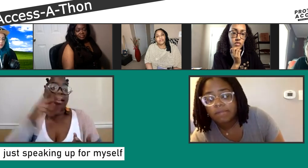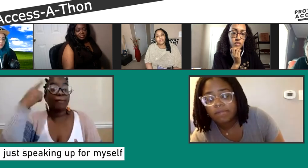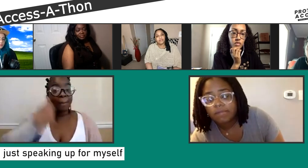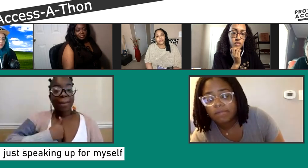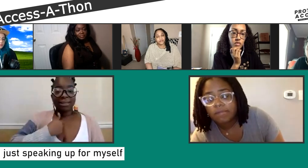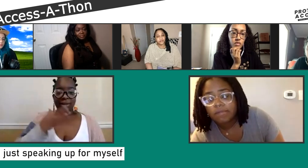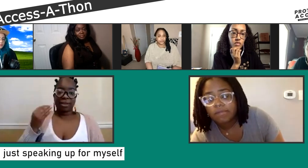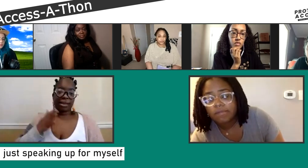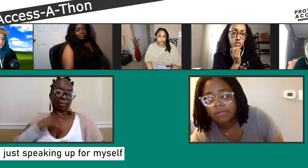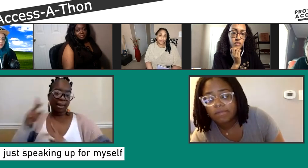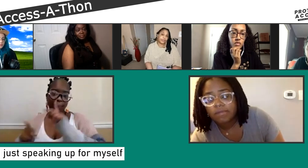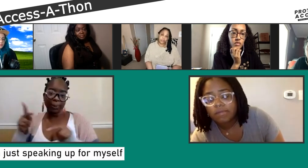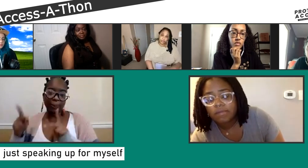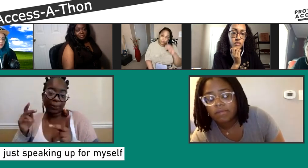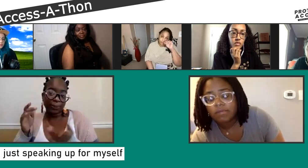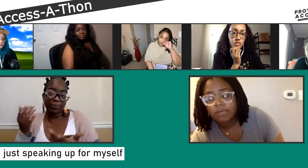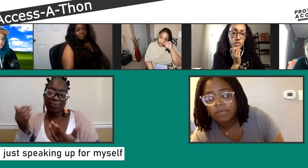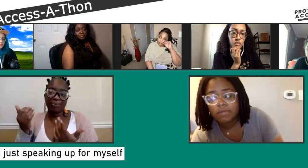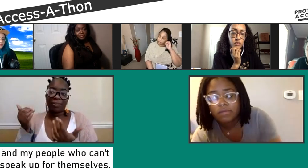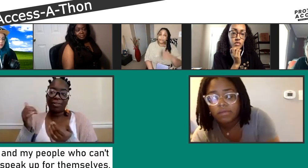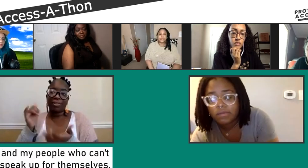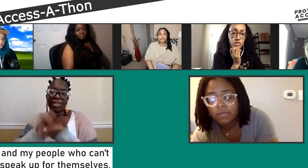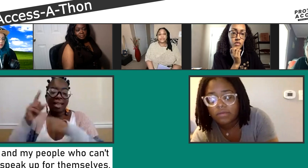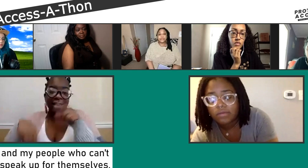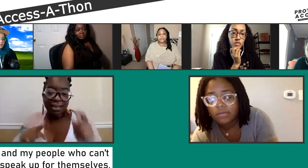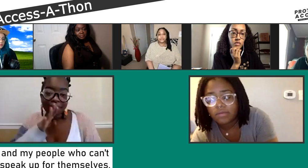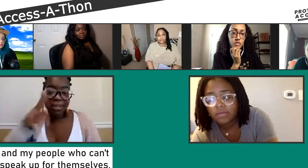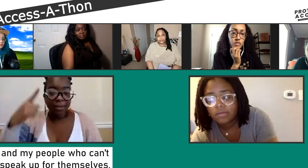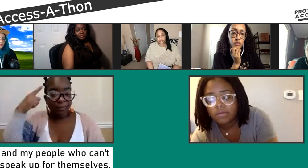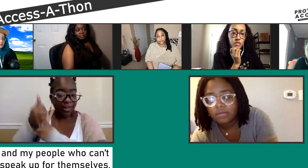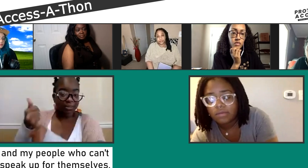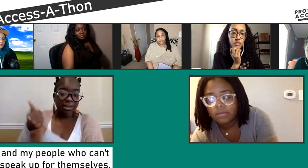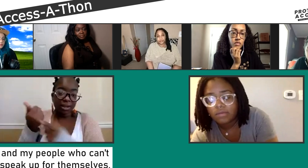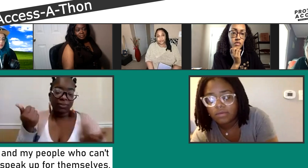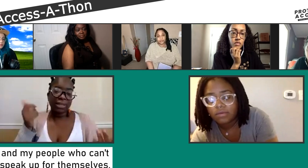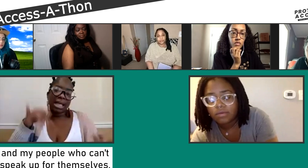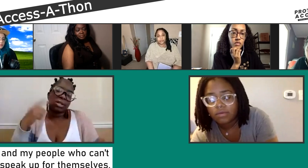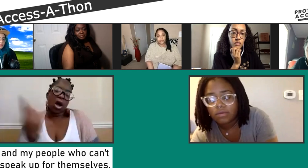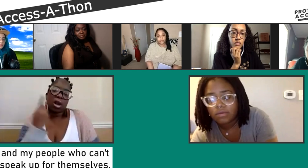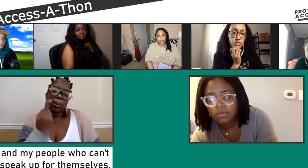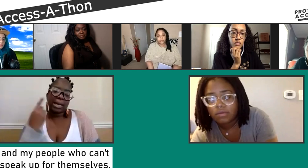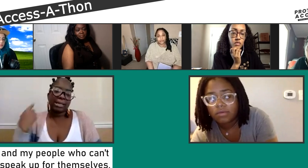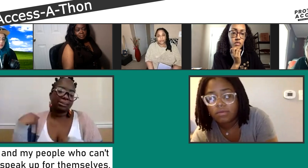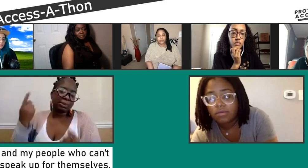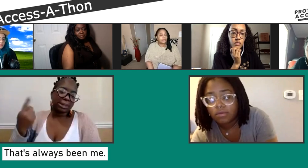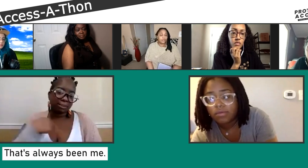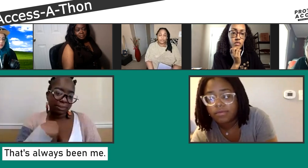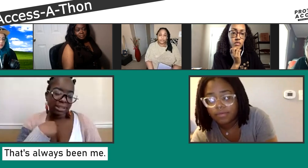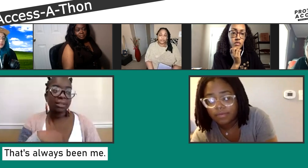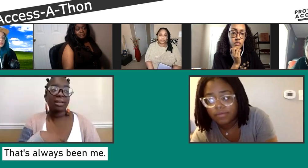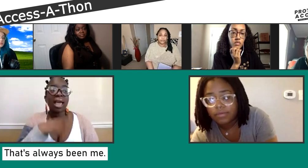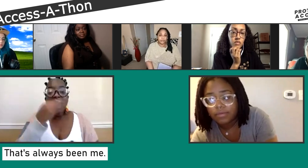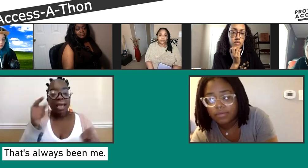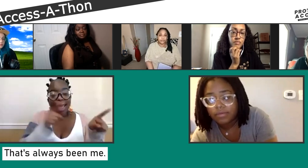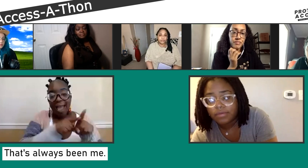I had to learn speech. And so in that schema, that slew of living, I've had to learn to speak up for myself.